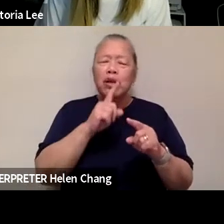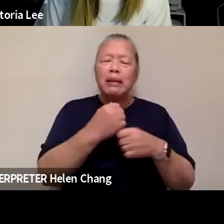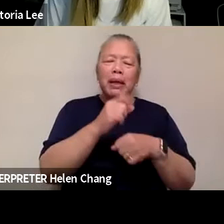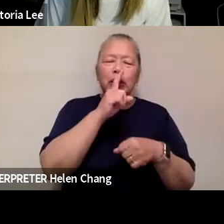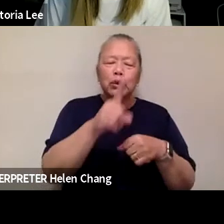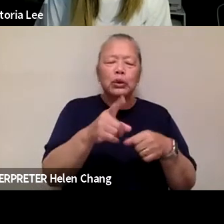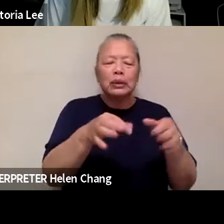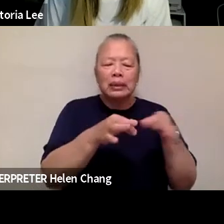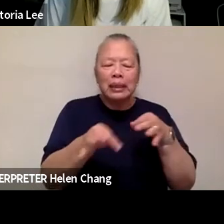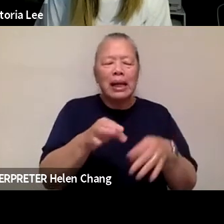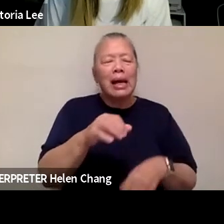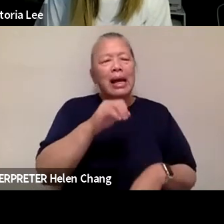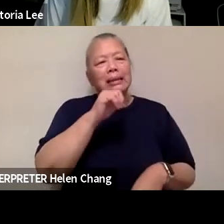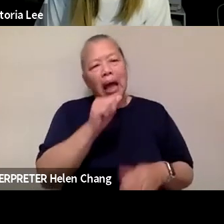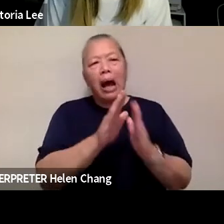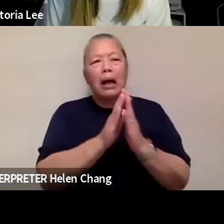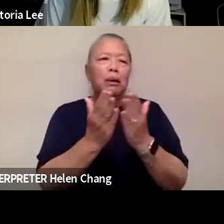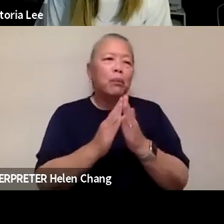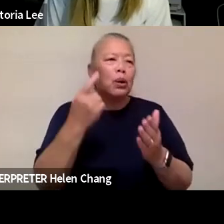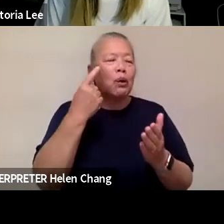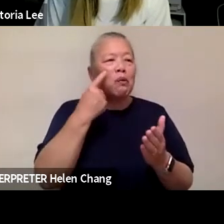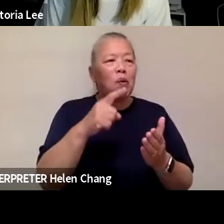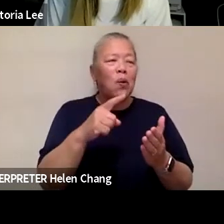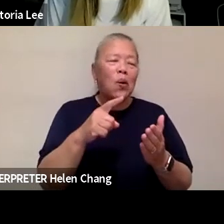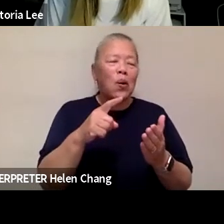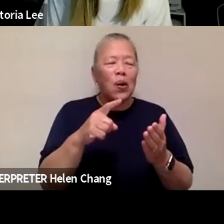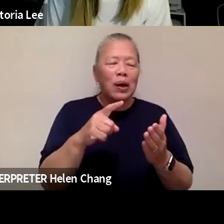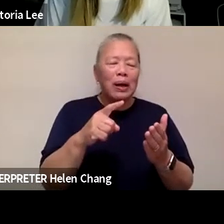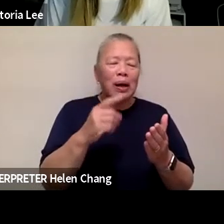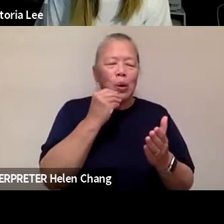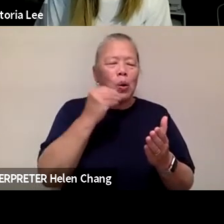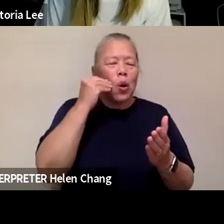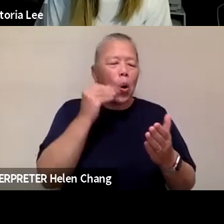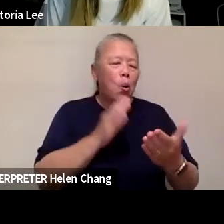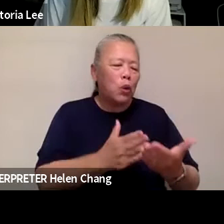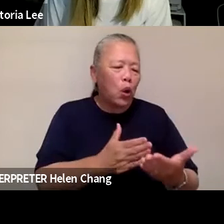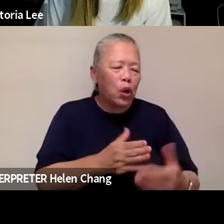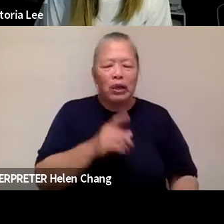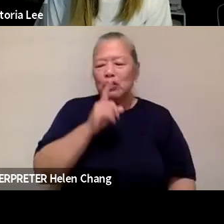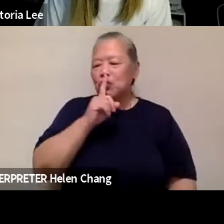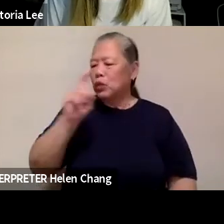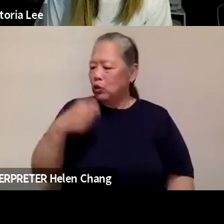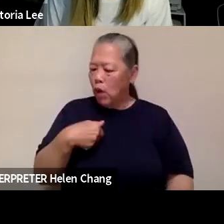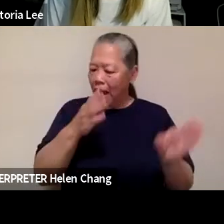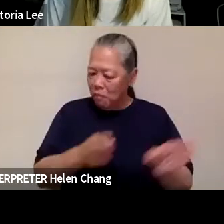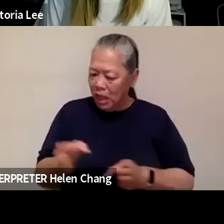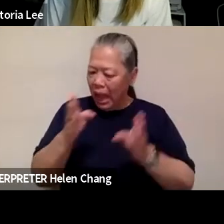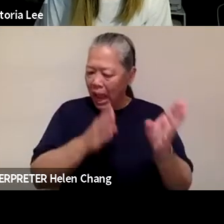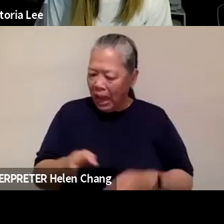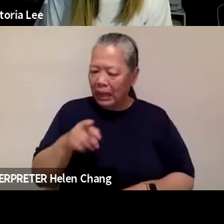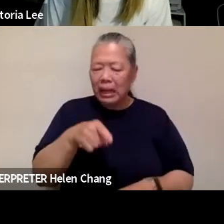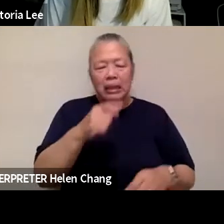the inexperienced home cook, you know, and you really need to kind of have your planning, and it's really a chef's cookbook.